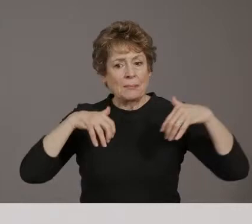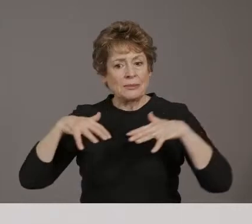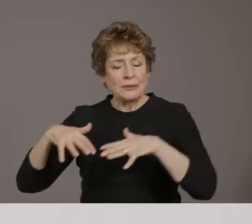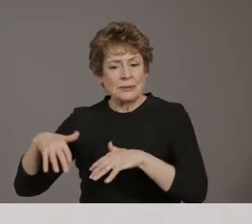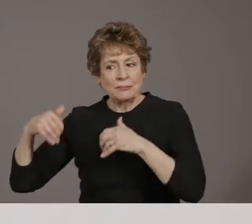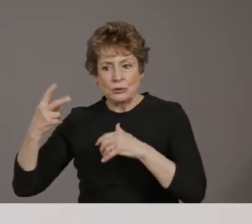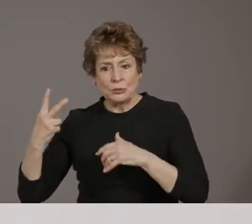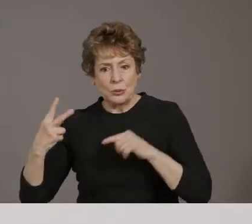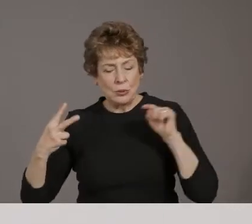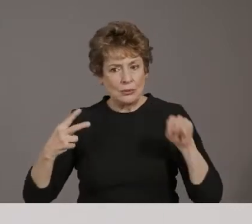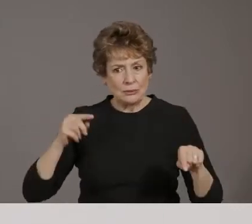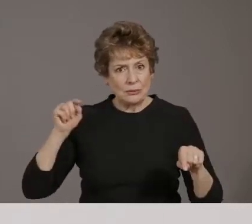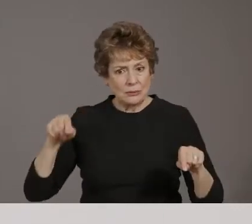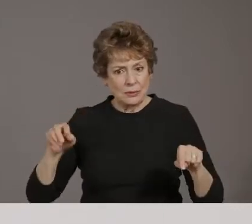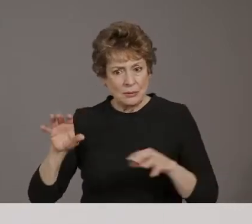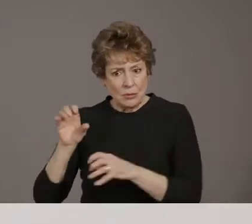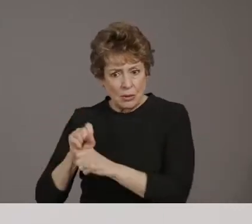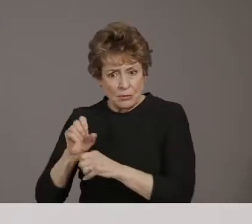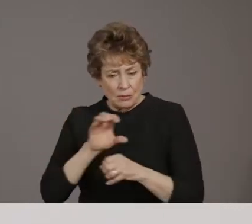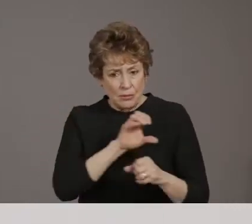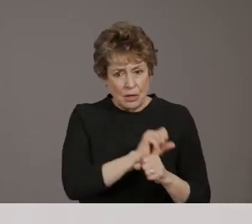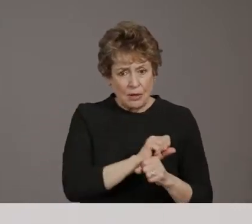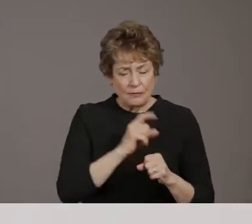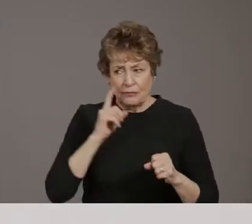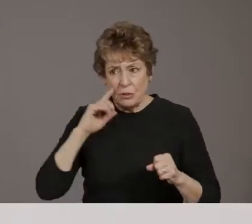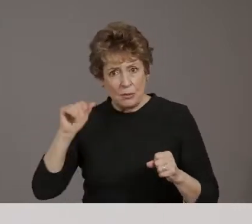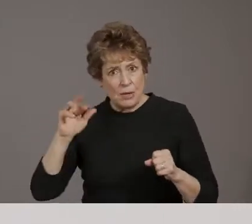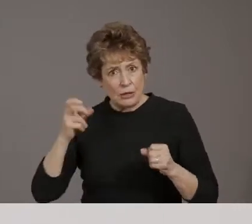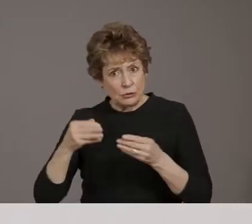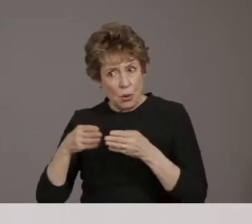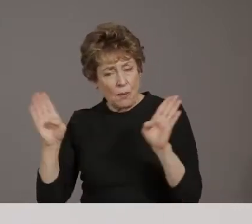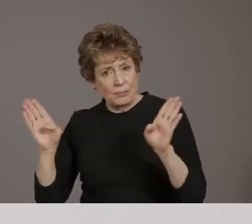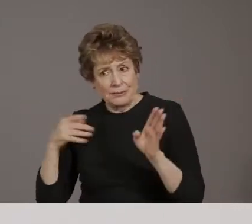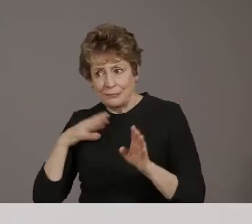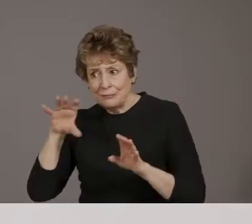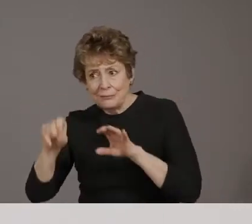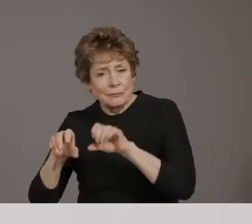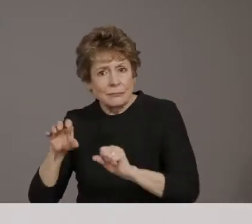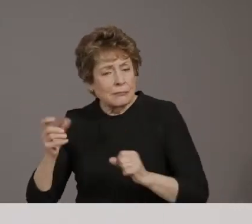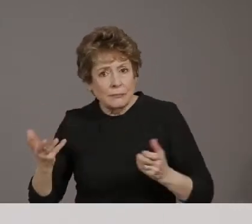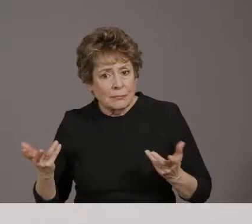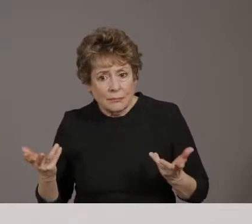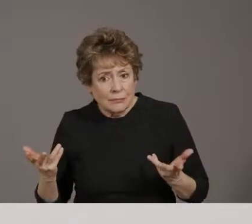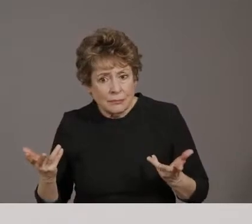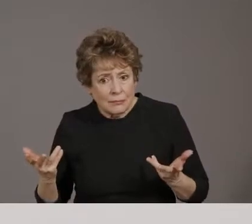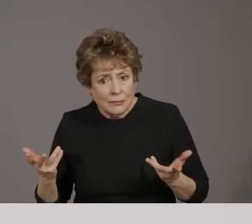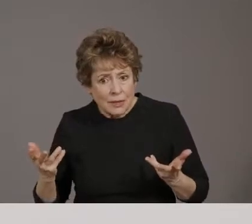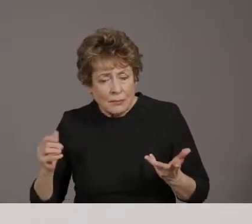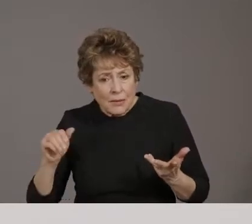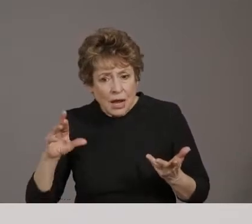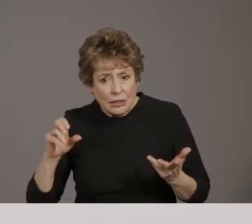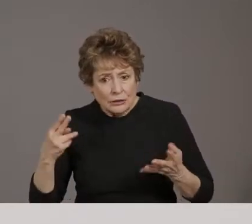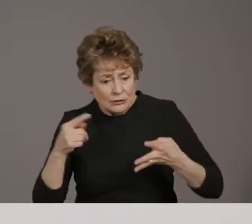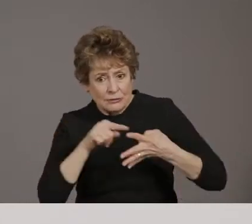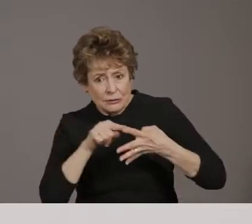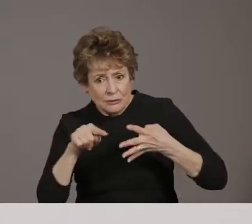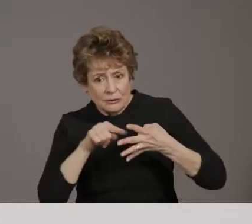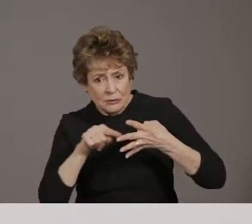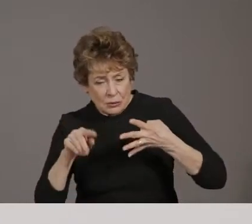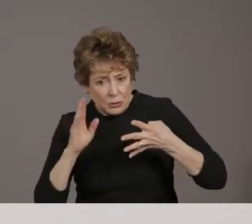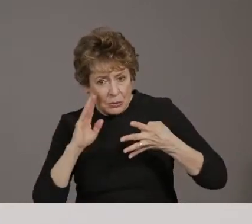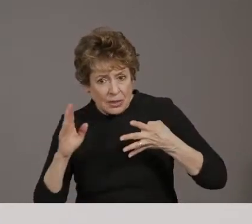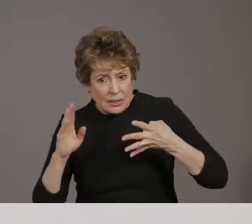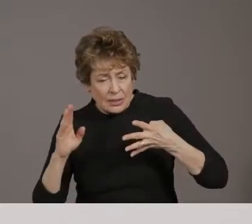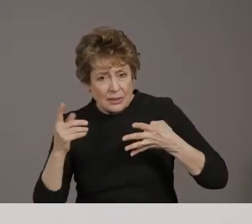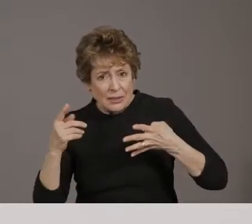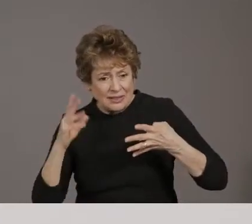just going to do second doses for the first part of March or are those appointments opening up soon? Yeah, those appointments should open up soon. We,